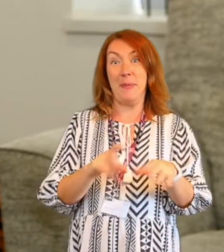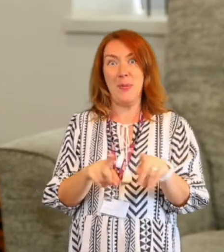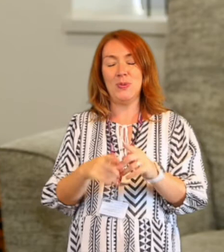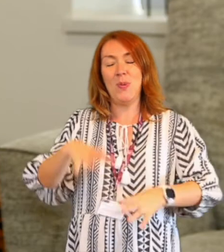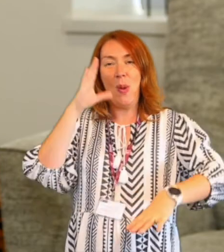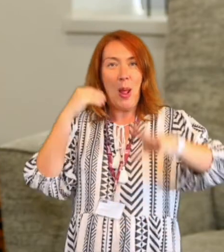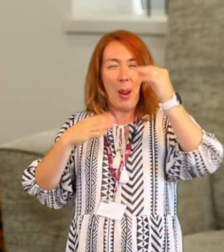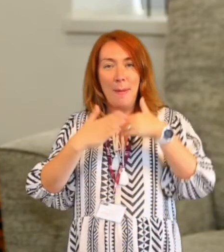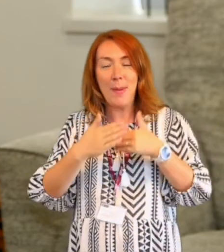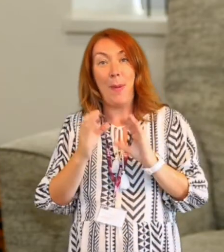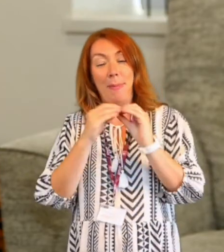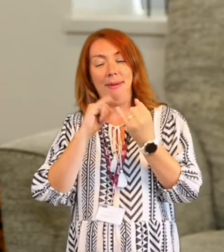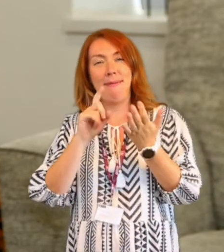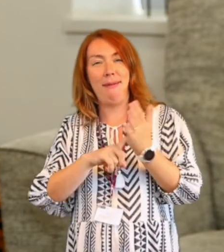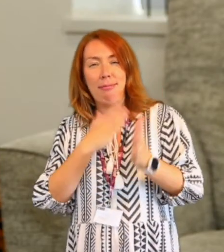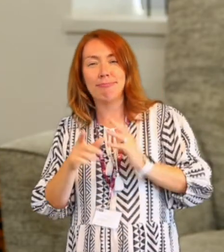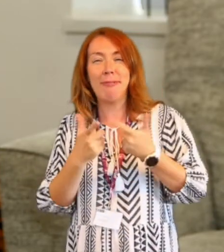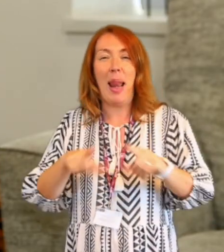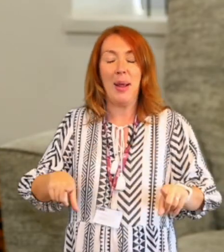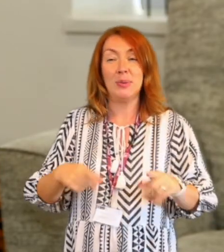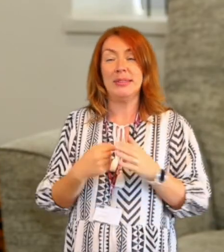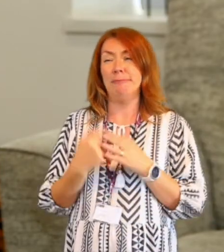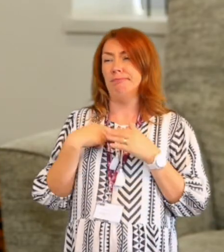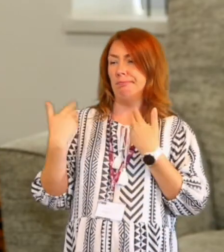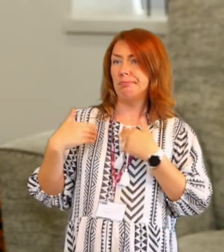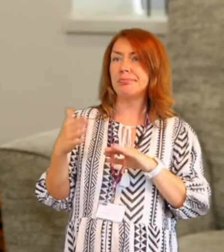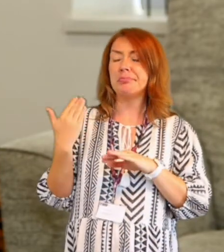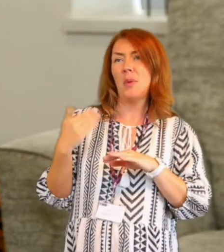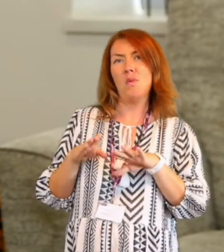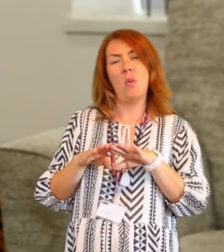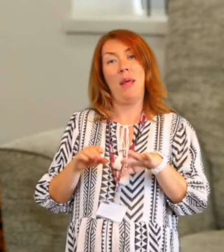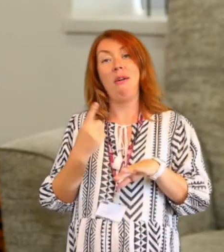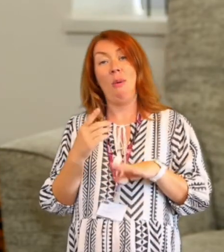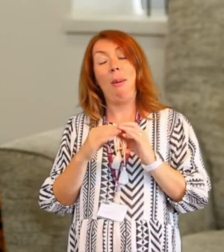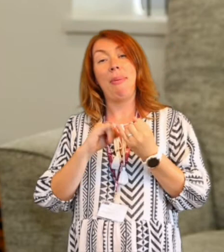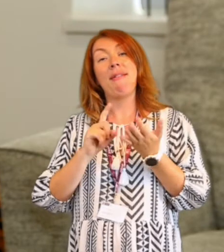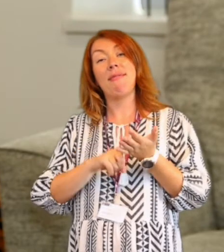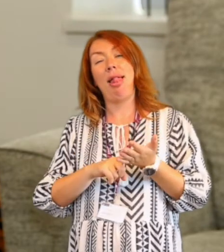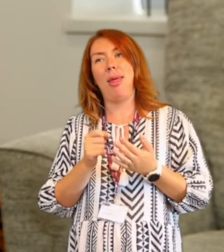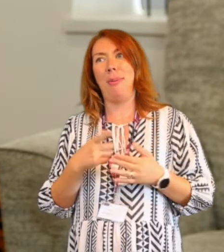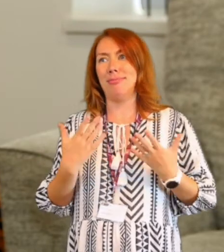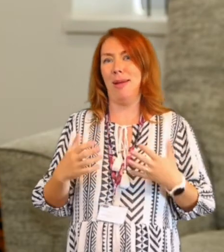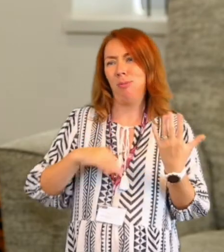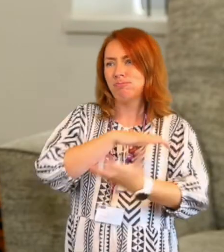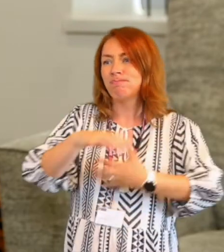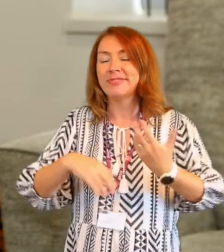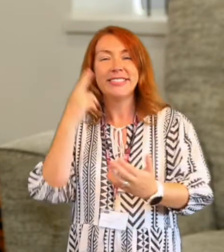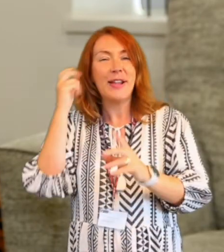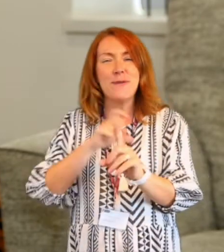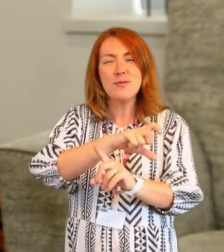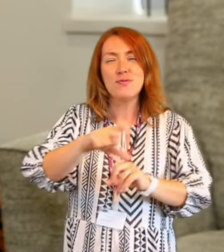I've previously been learning at college level one and I think I've learned a lot more from being around deaf people